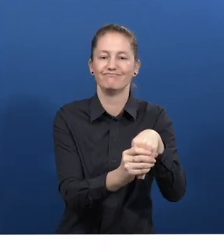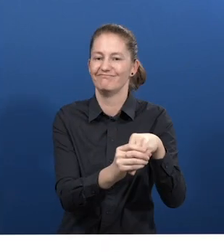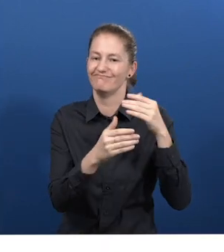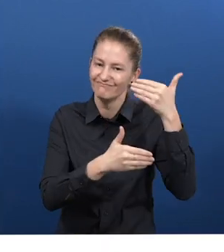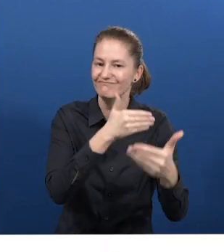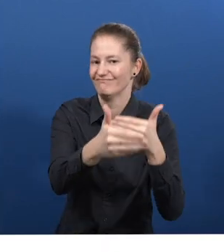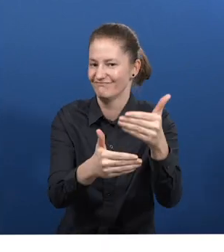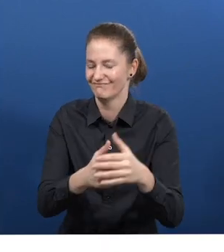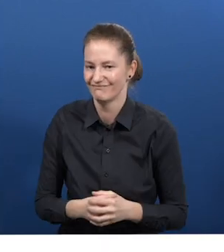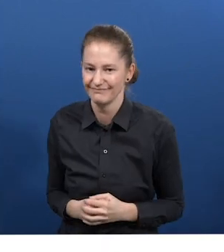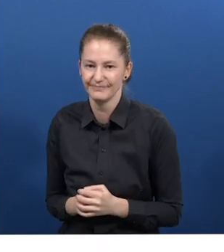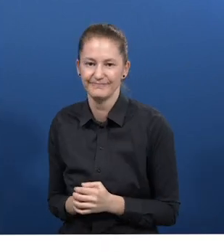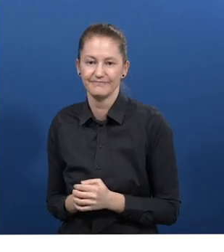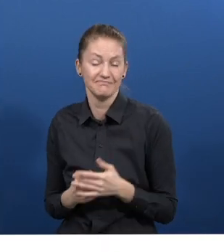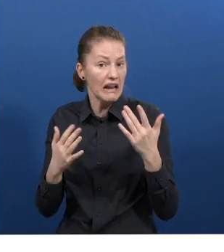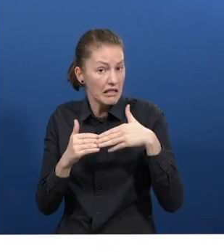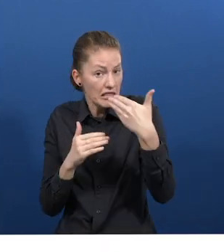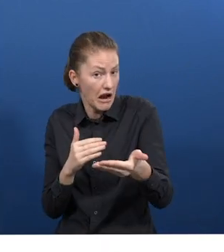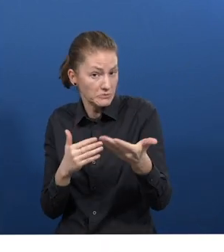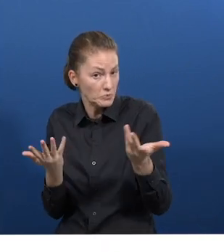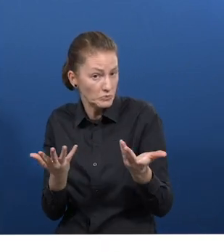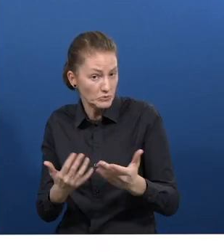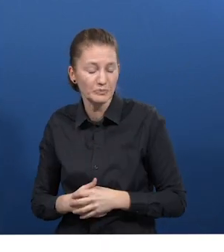What's next for Providencia Labor Inclusion Program?